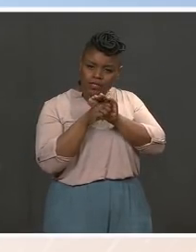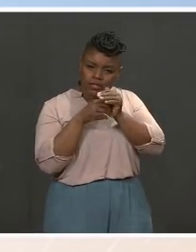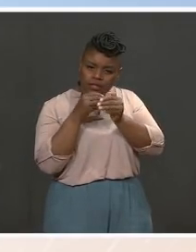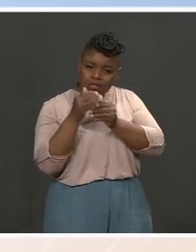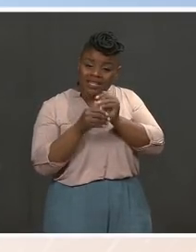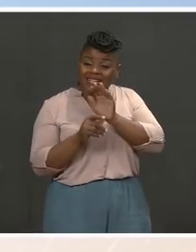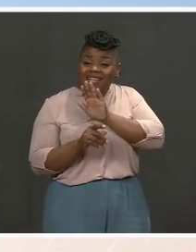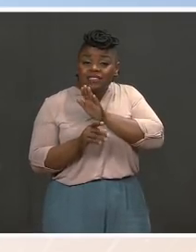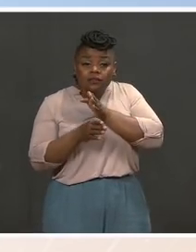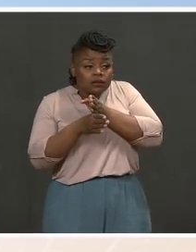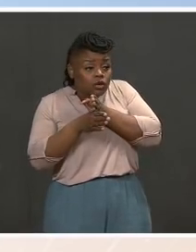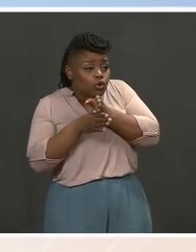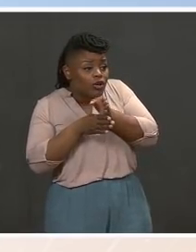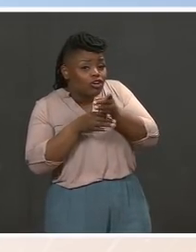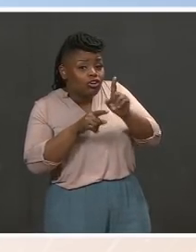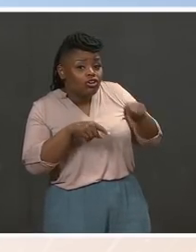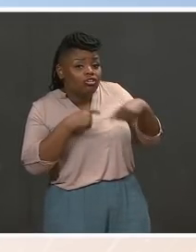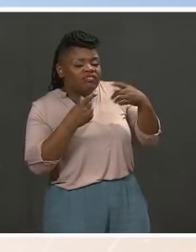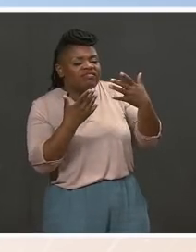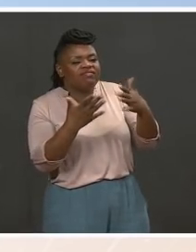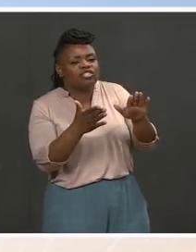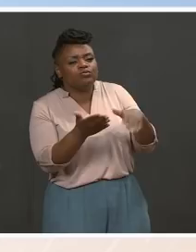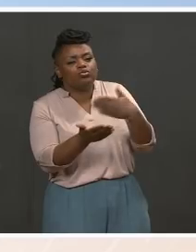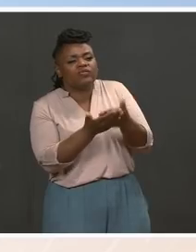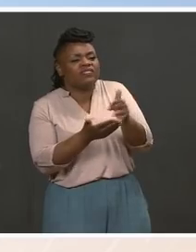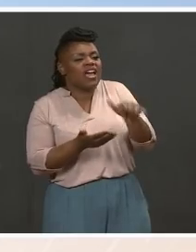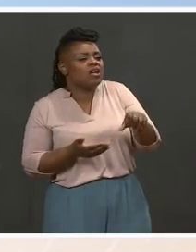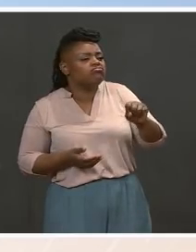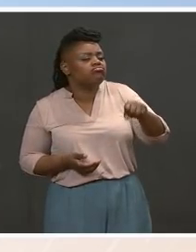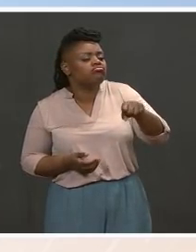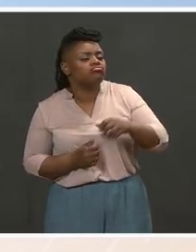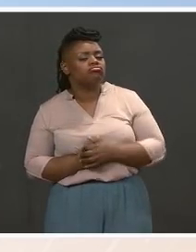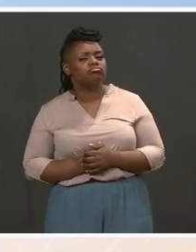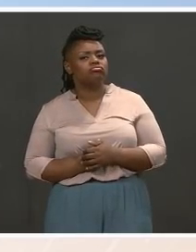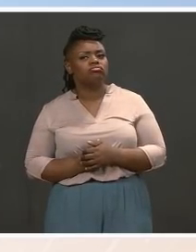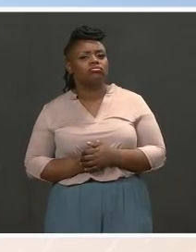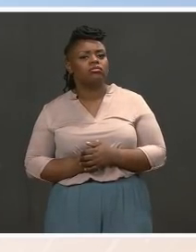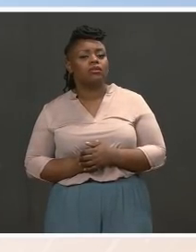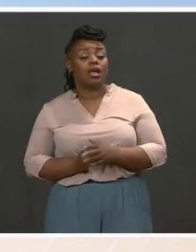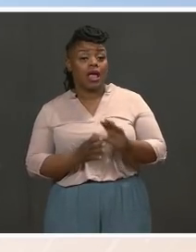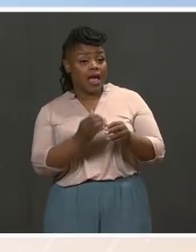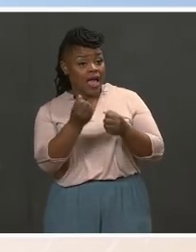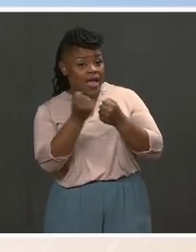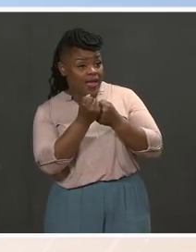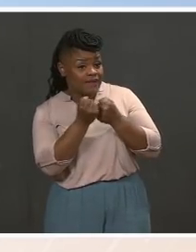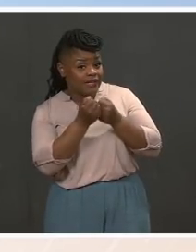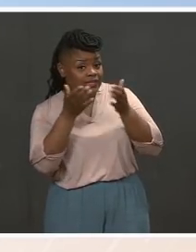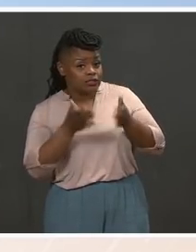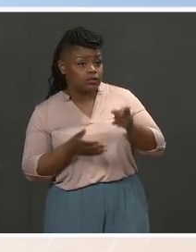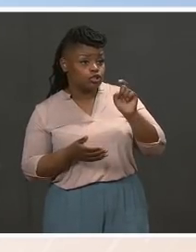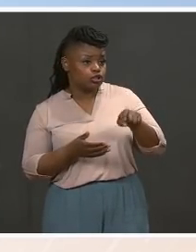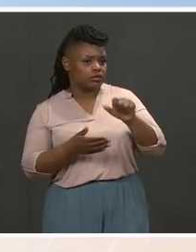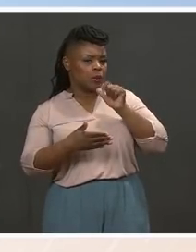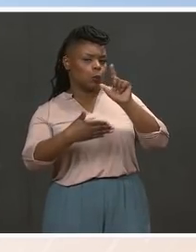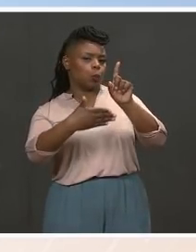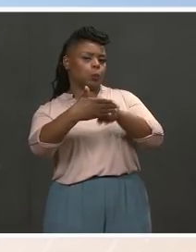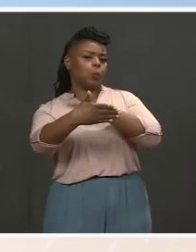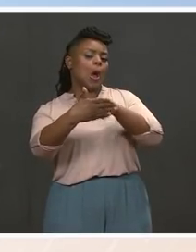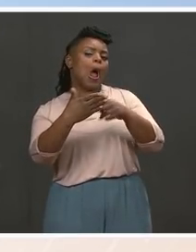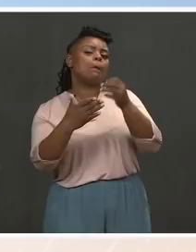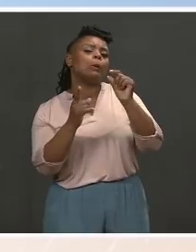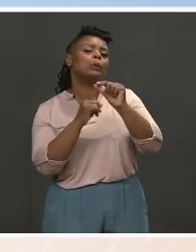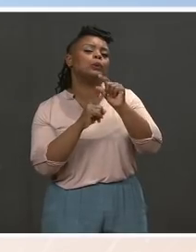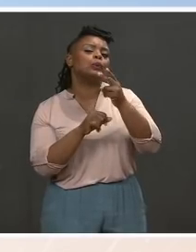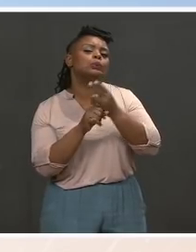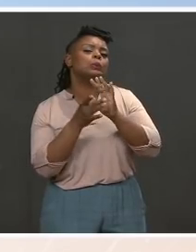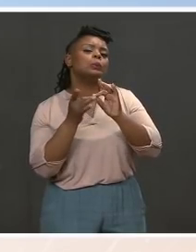And I don't think anyone who's an advocate is looking at how many words he's spoken. They're looking at what his background has been, where he has fought the